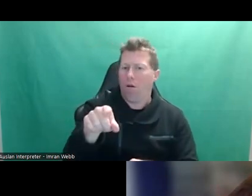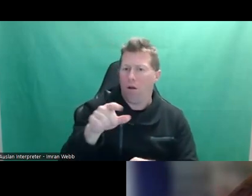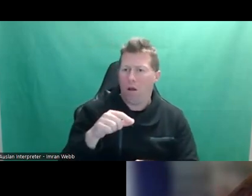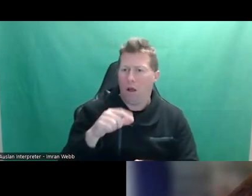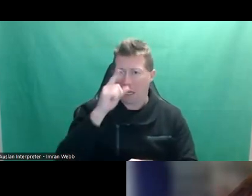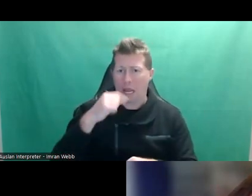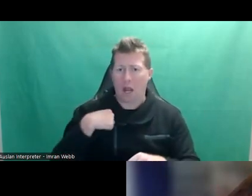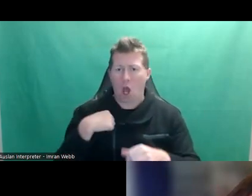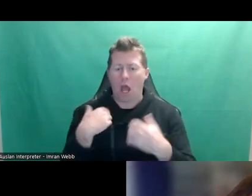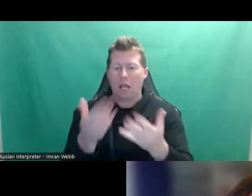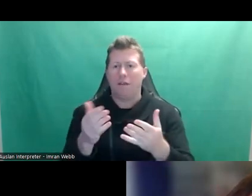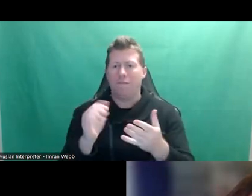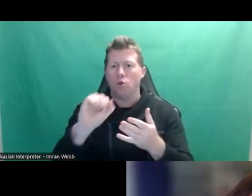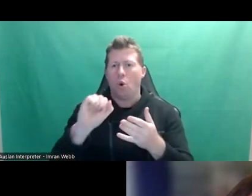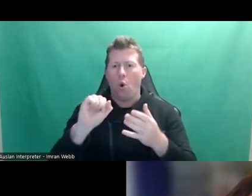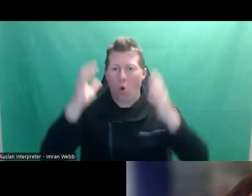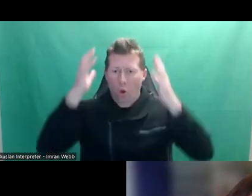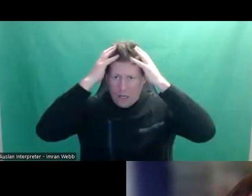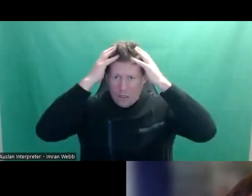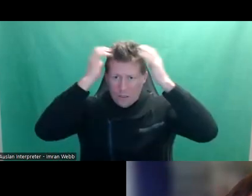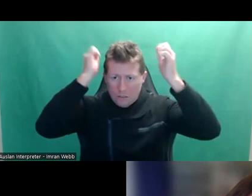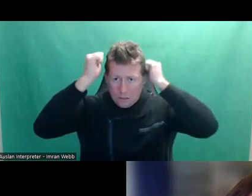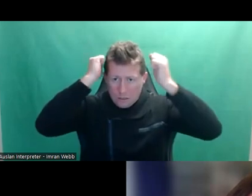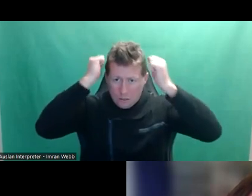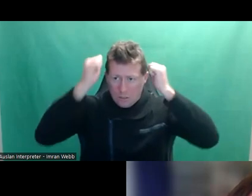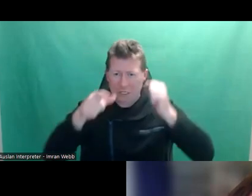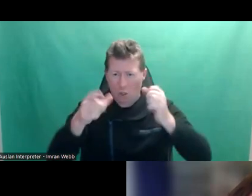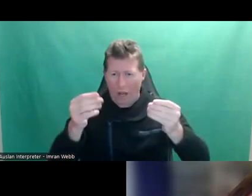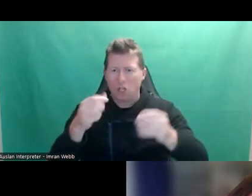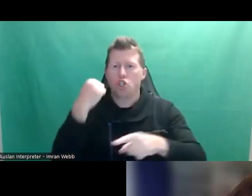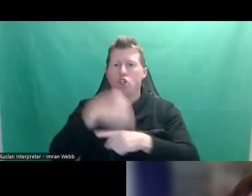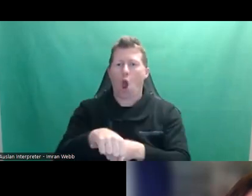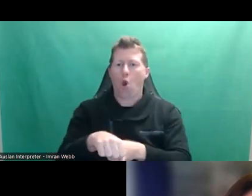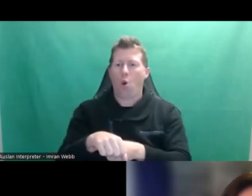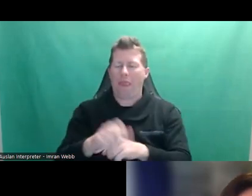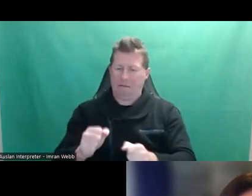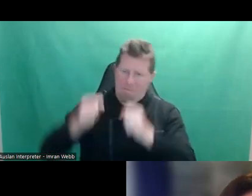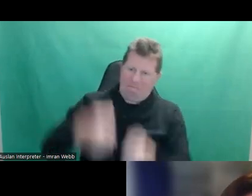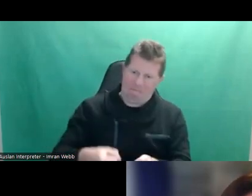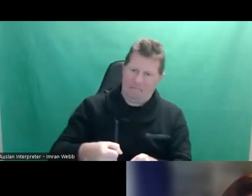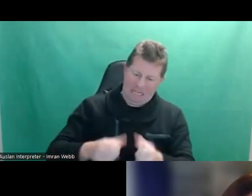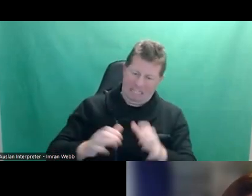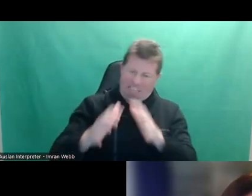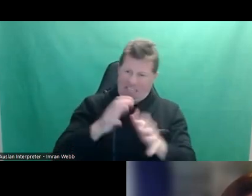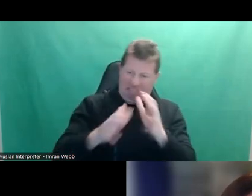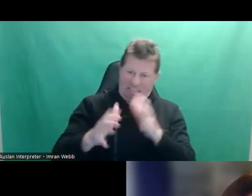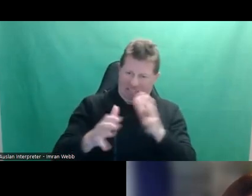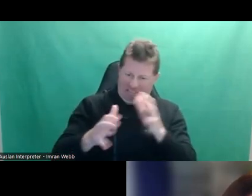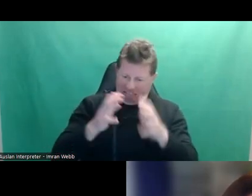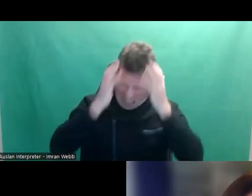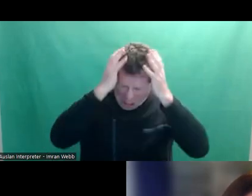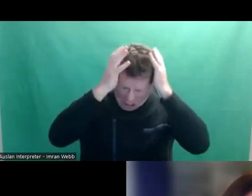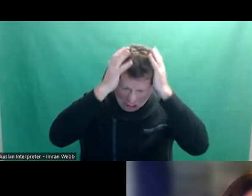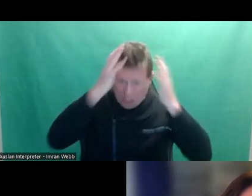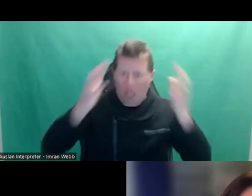hair dry, it's wet, and they're like, no, and then you pin them to the ground and you put the towel in their hair and you